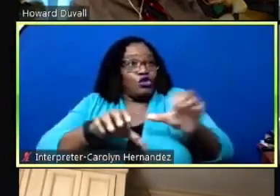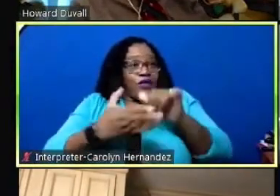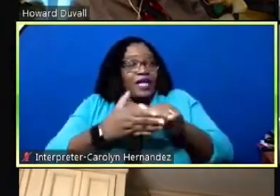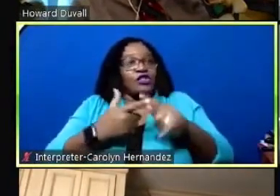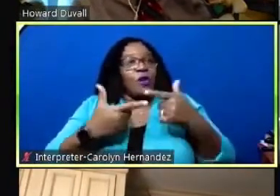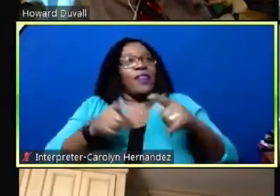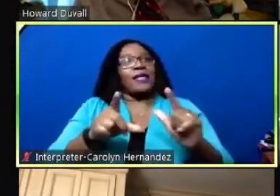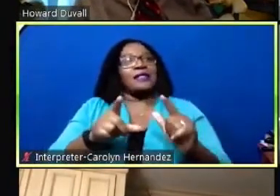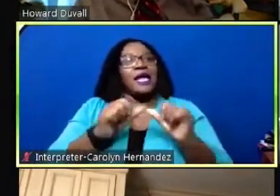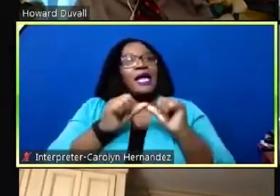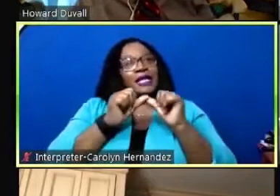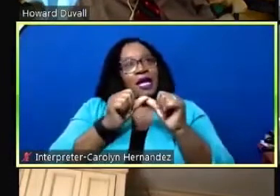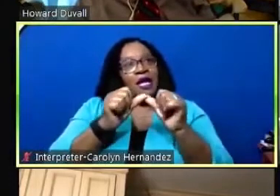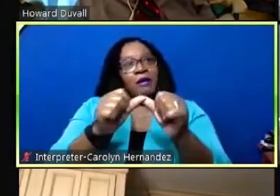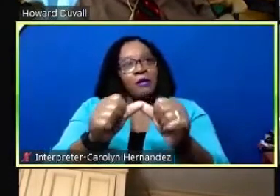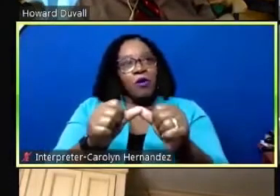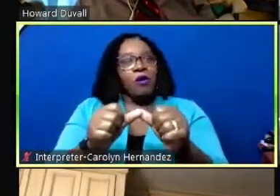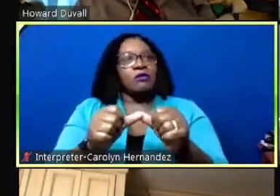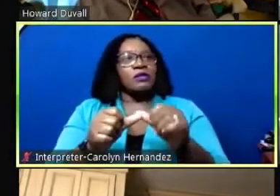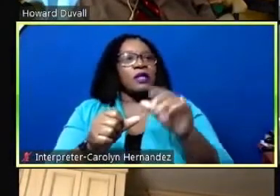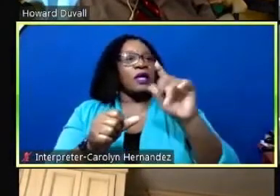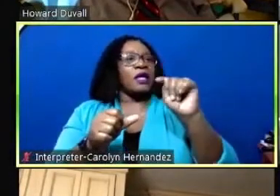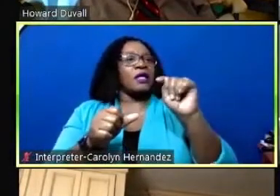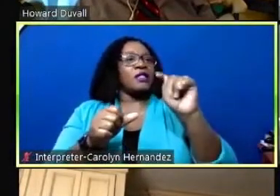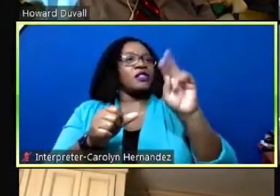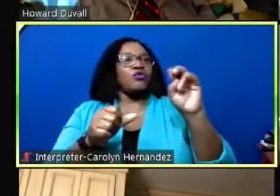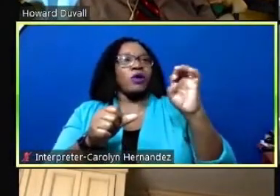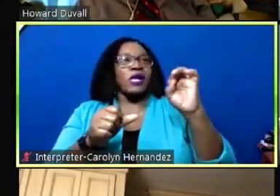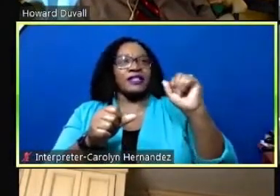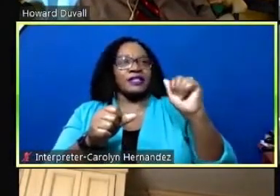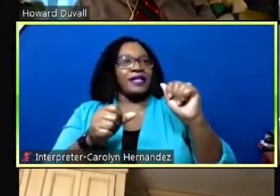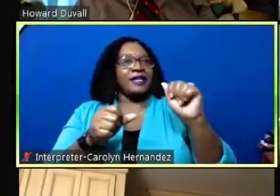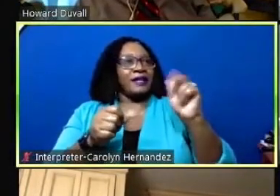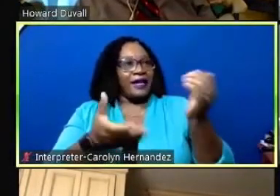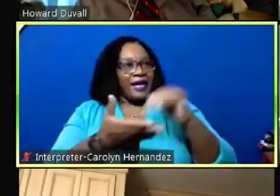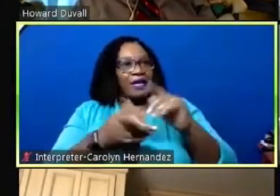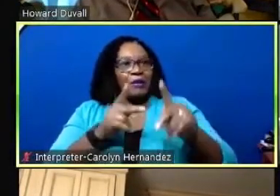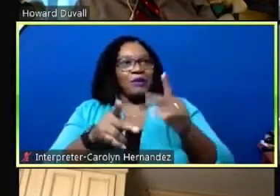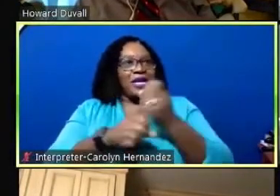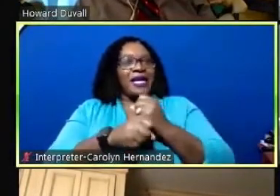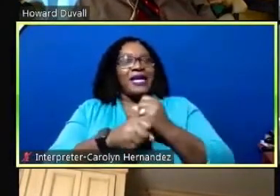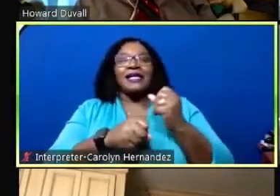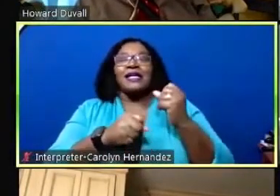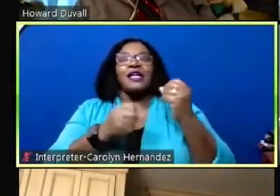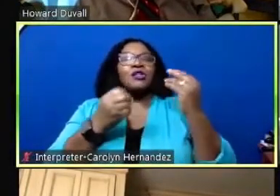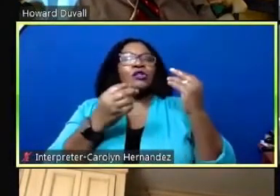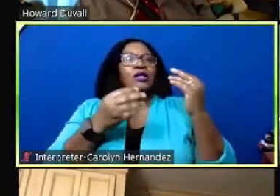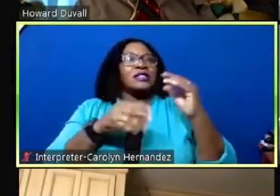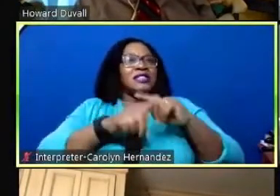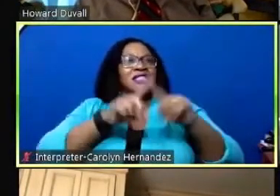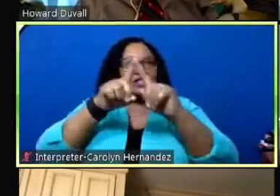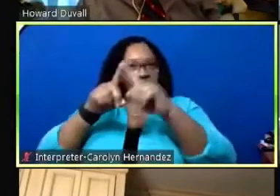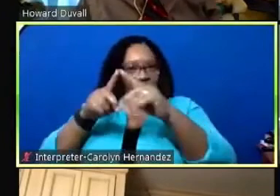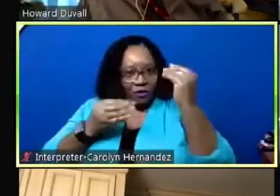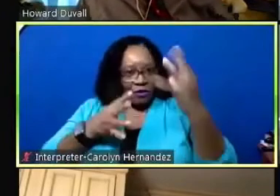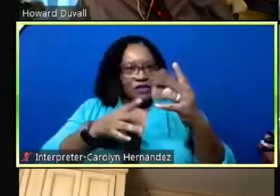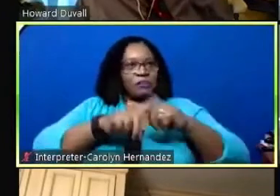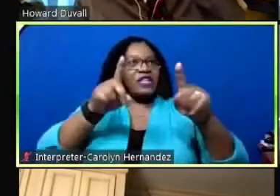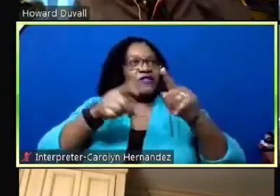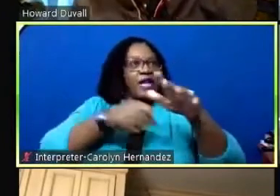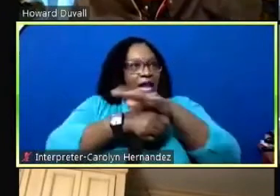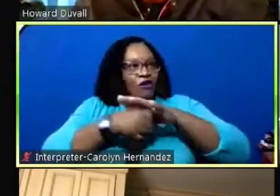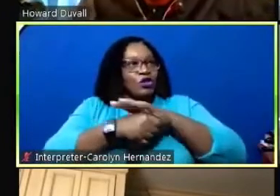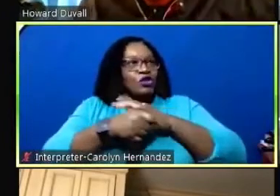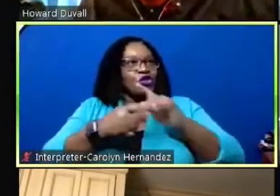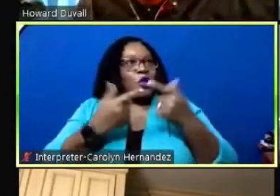just let's just let's just keep on uh teresa again just recognizing that people get all the information from so many different sources right now uh so let's uh let's just